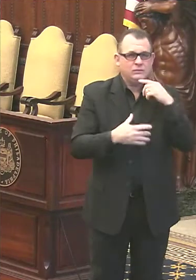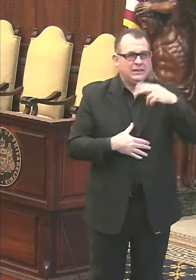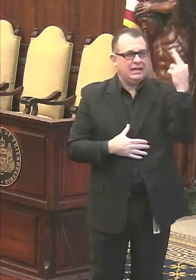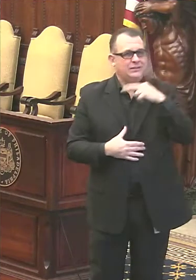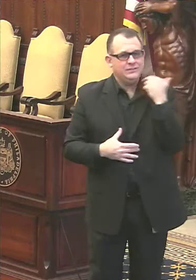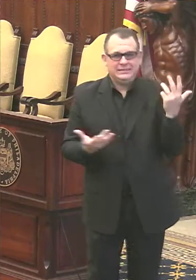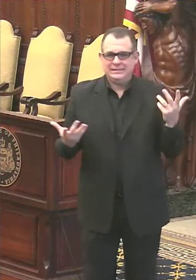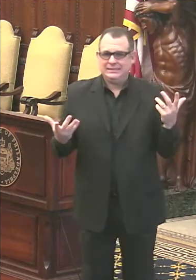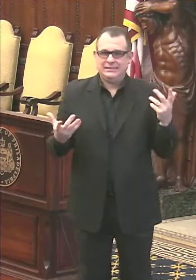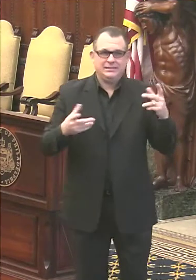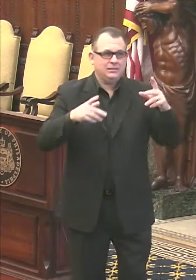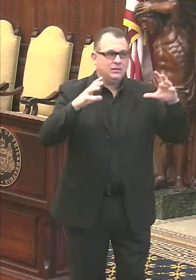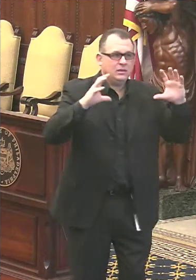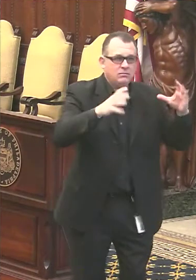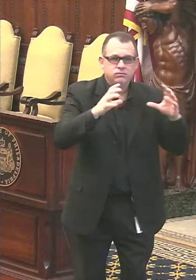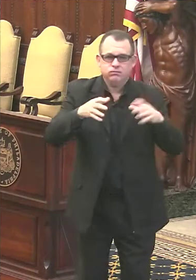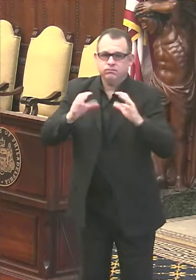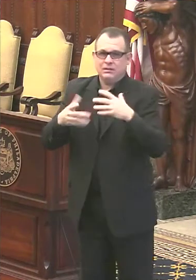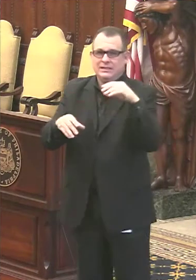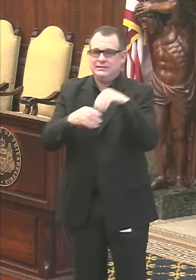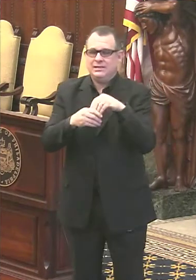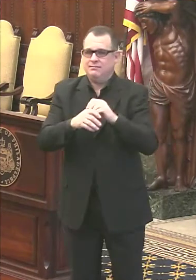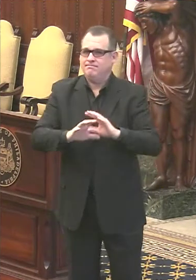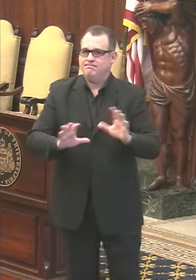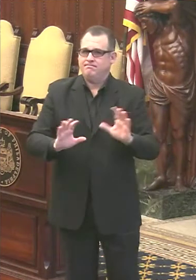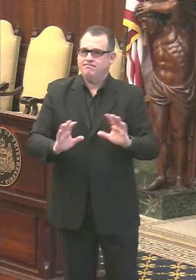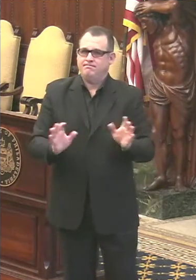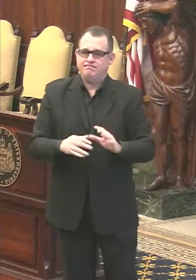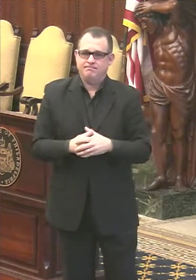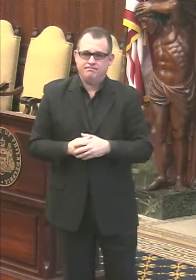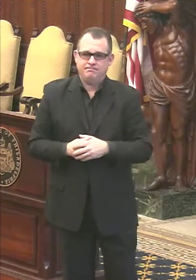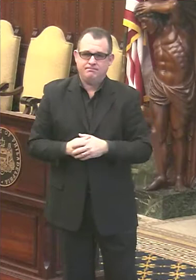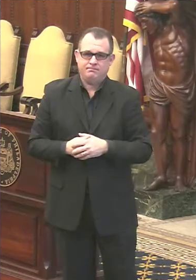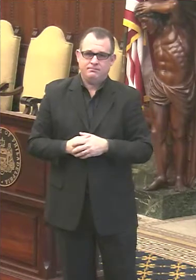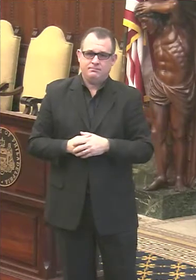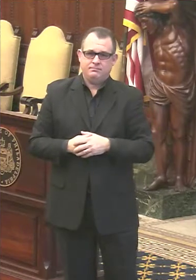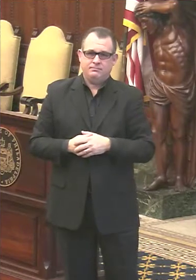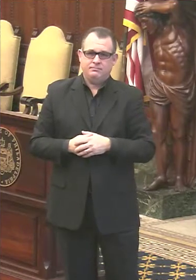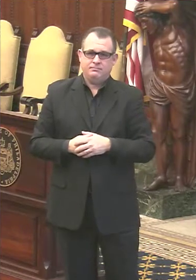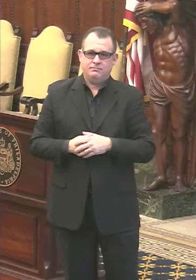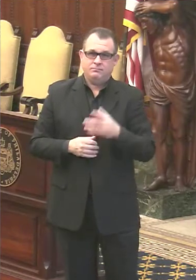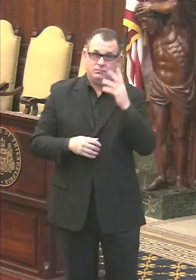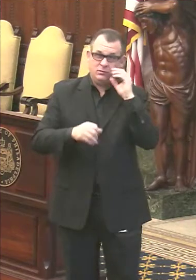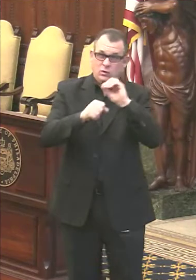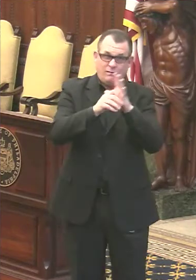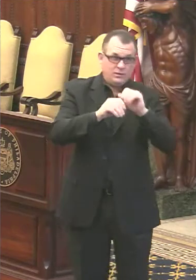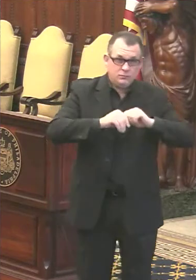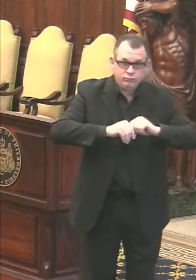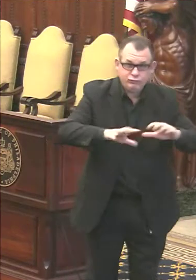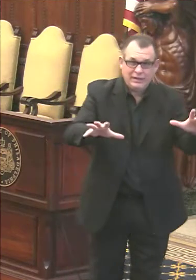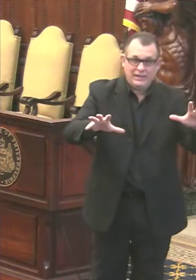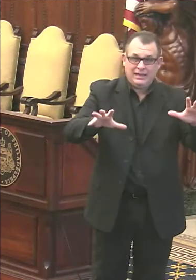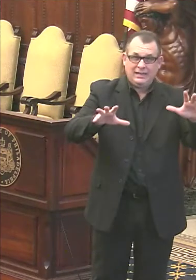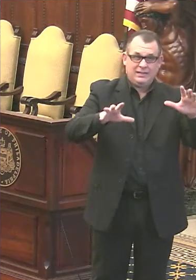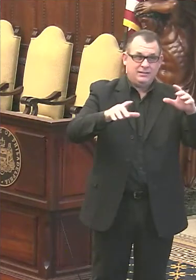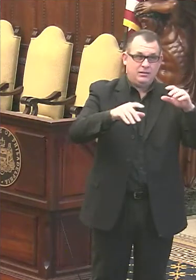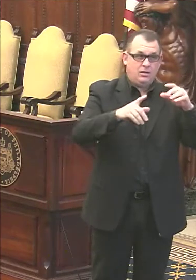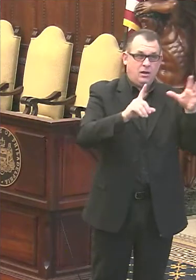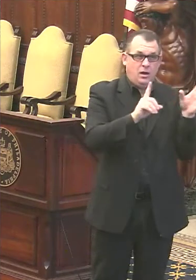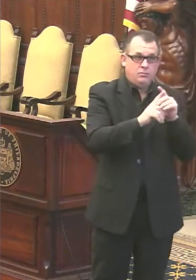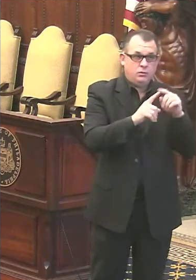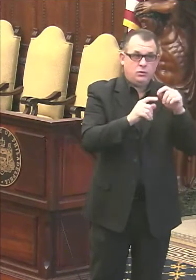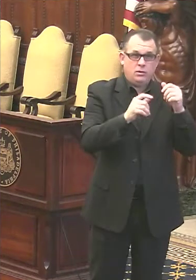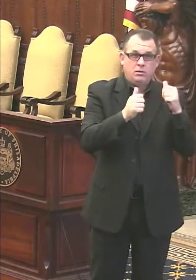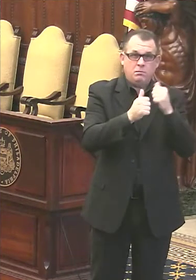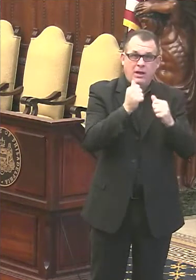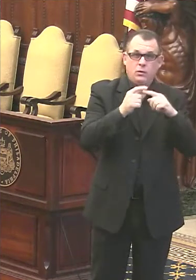of any size. This is the primary way today, where the virus is spreading from one household to another. Now, detailed guidance on